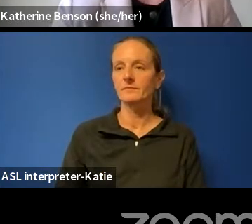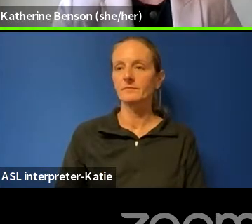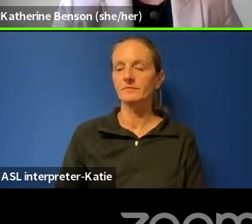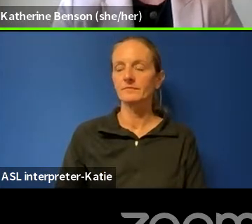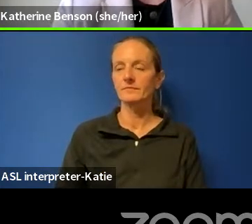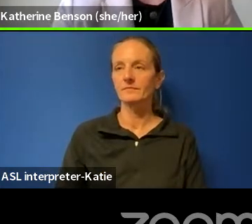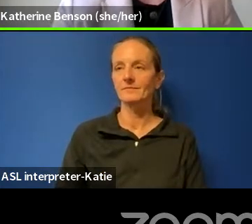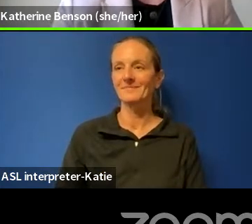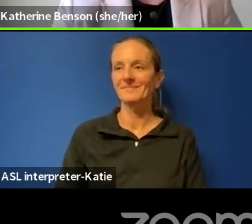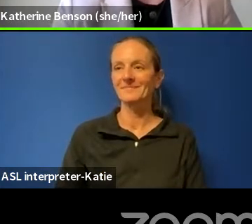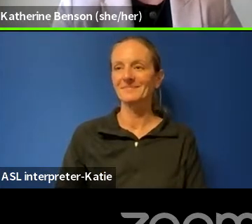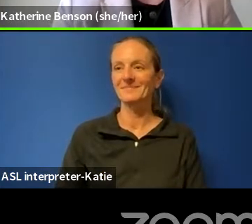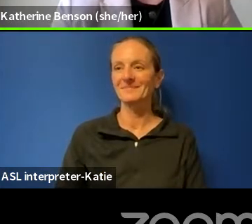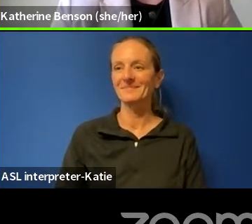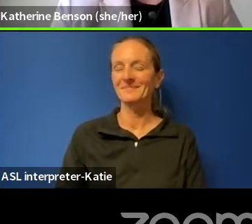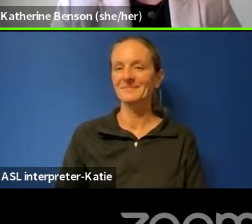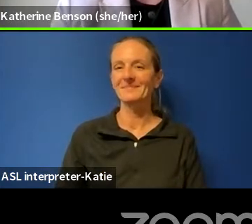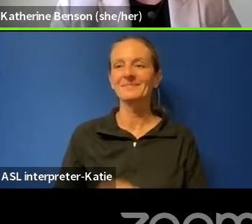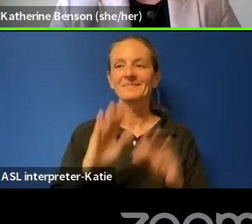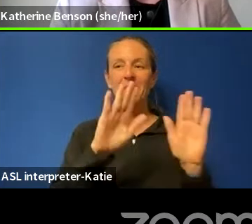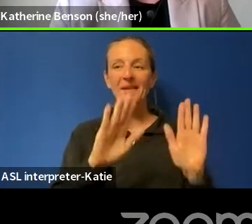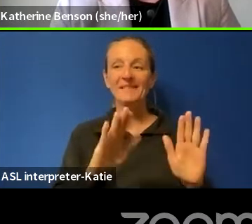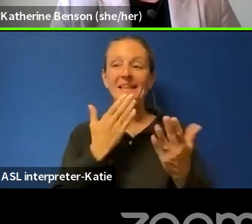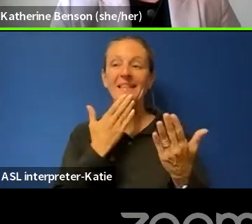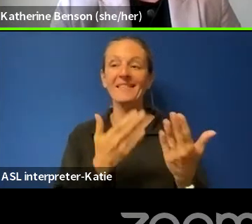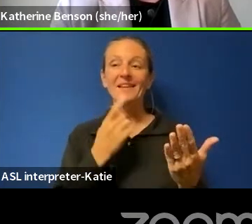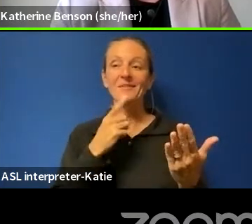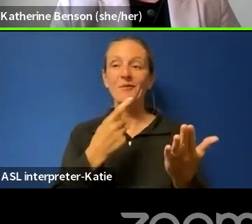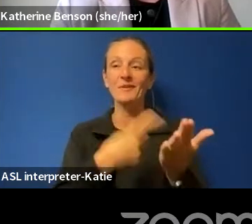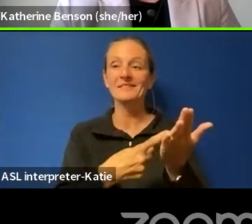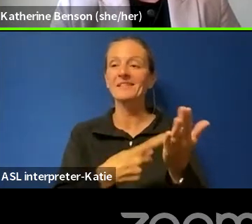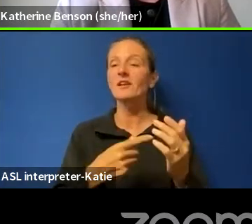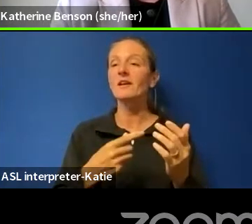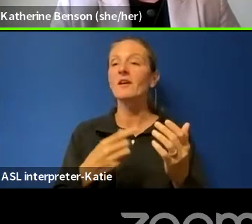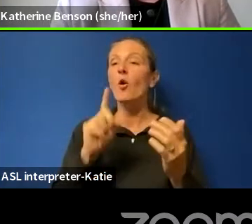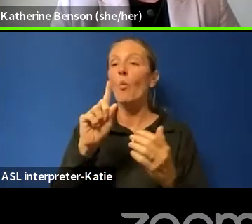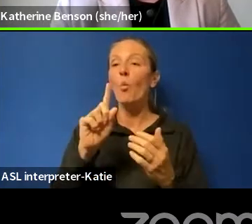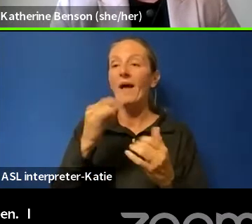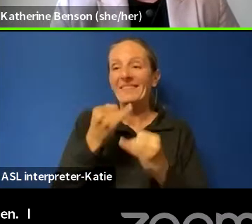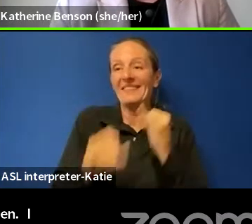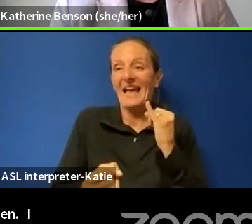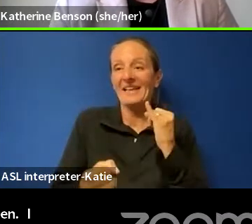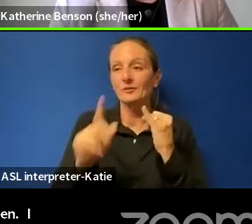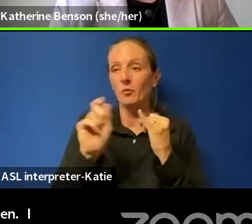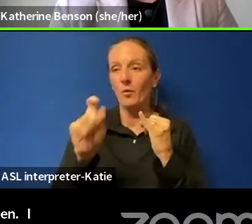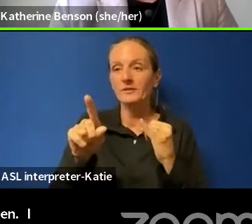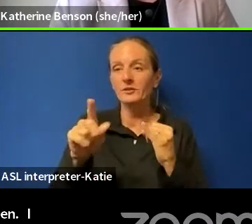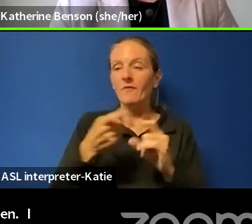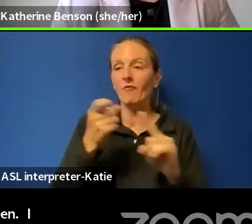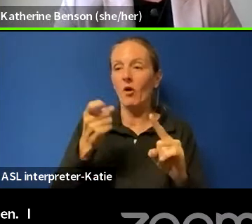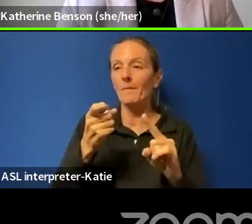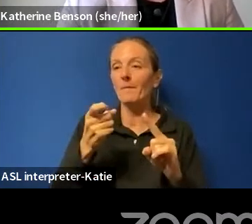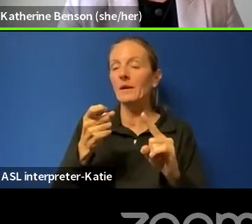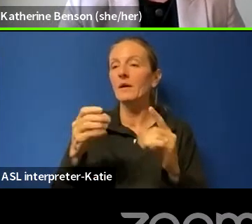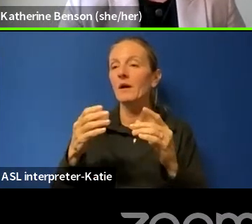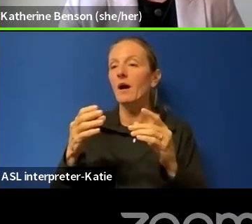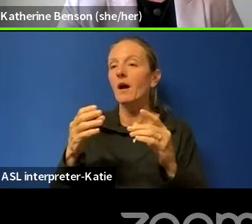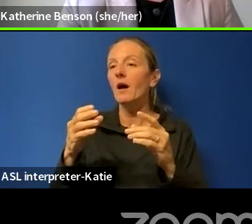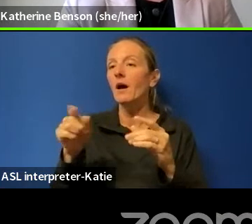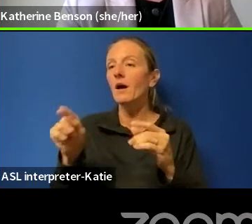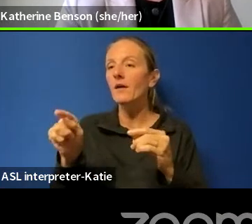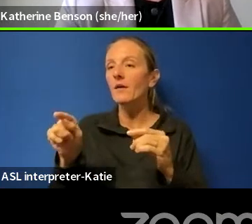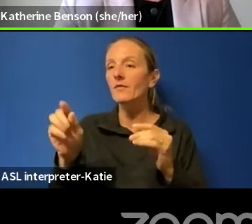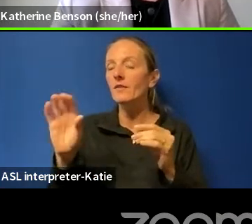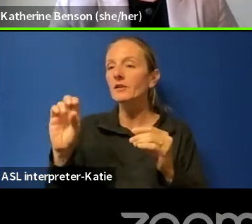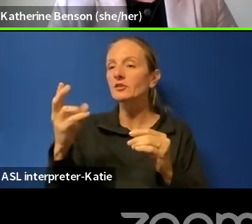Amazing. Thanks so much for talking about that as well. So we have one last question, um, from the public chat and it is for Megan.